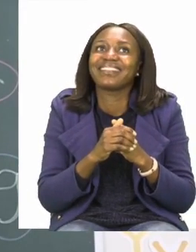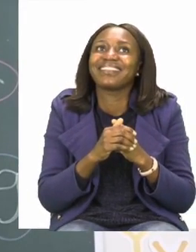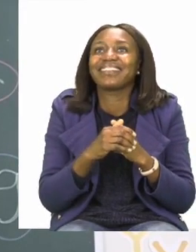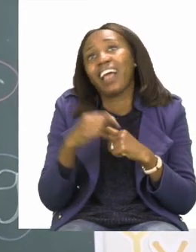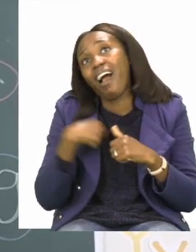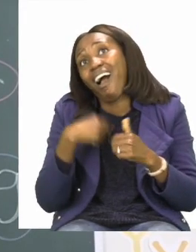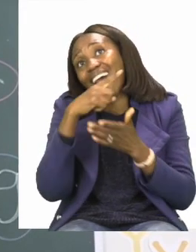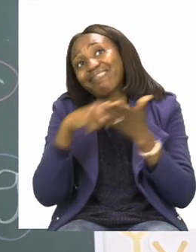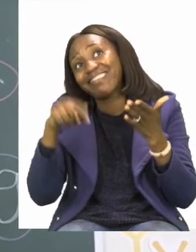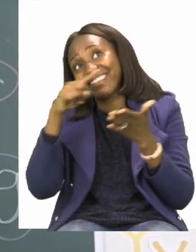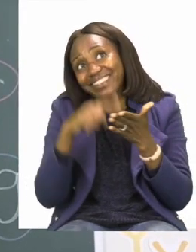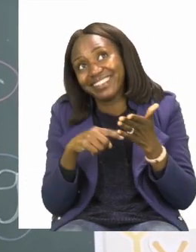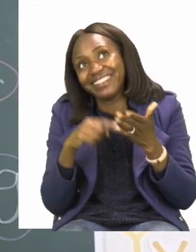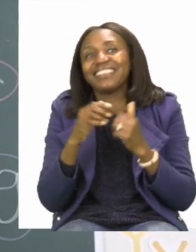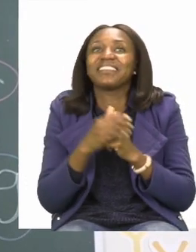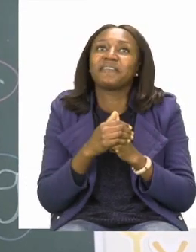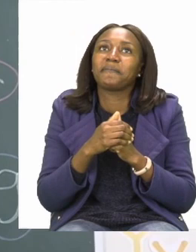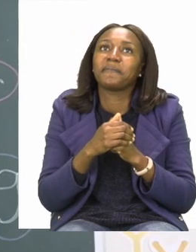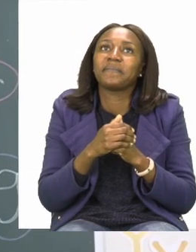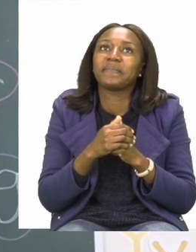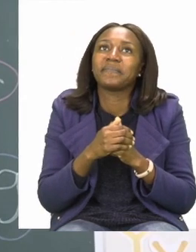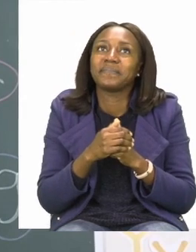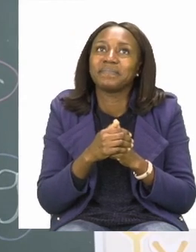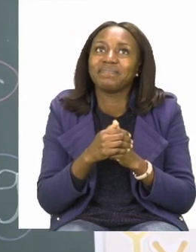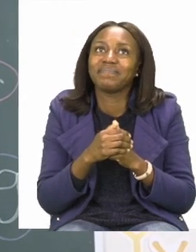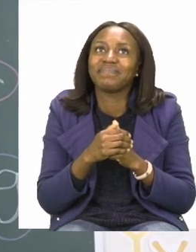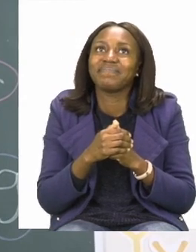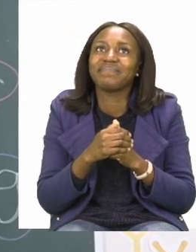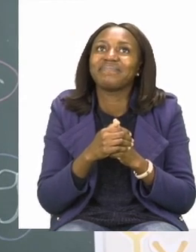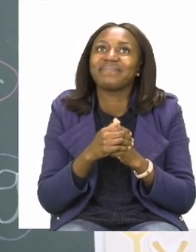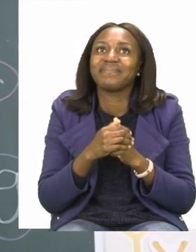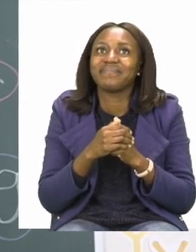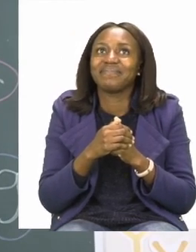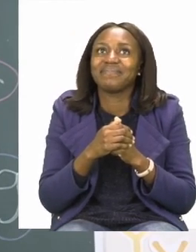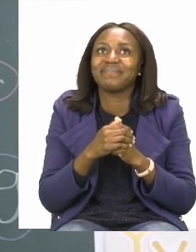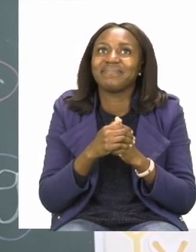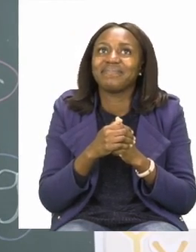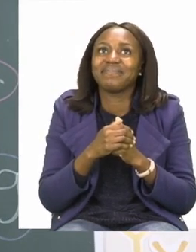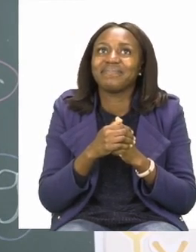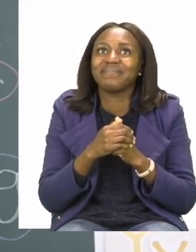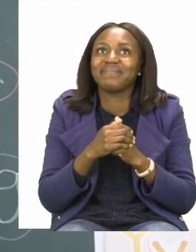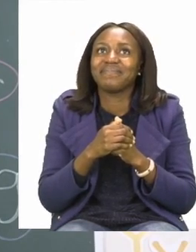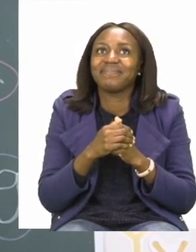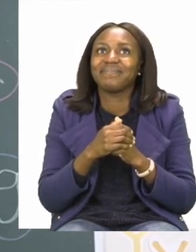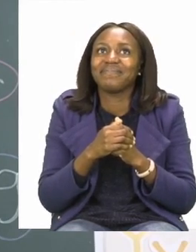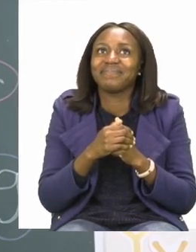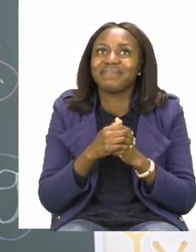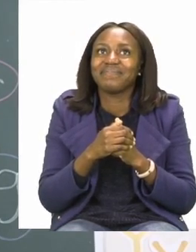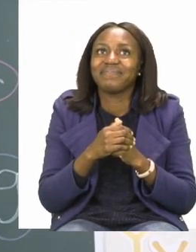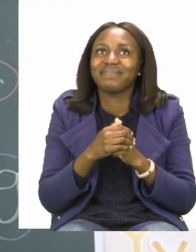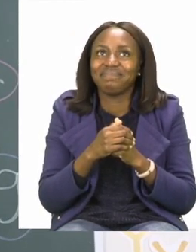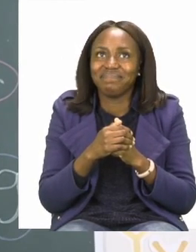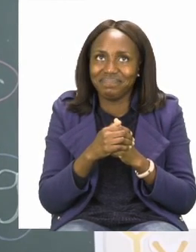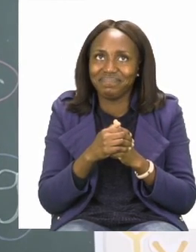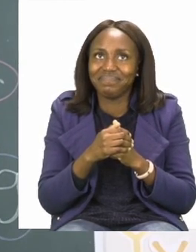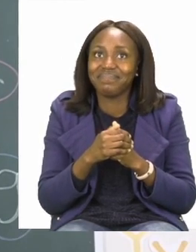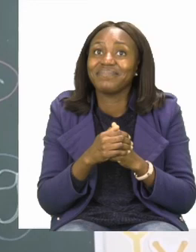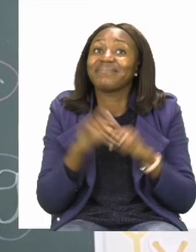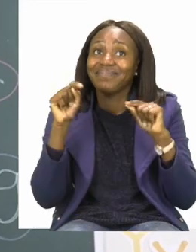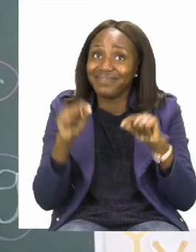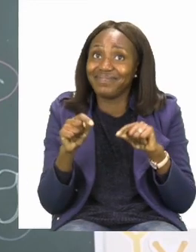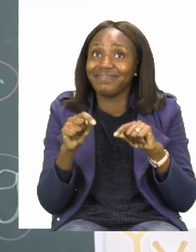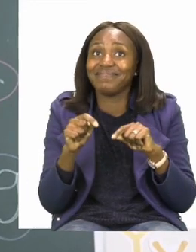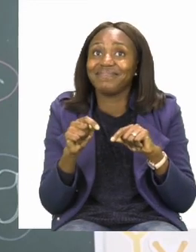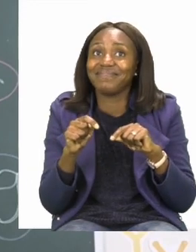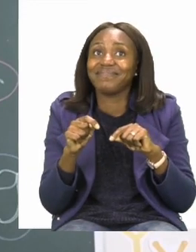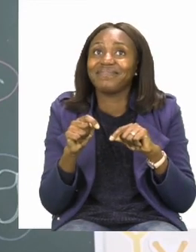no. I was wrong. So, that's a cross here. So, we're going to put a cross for this one. The next thing